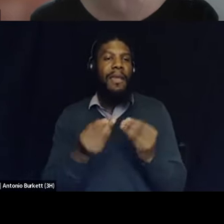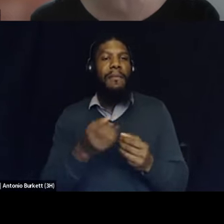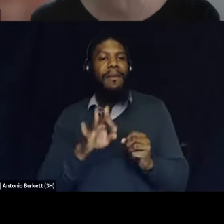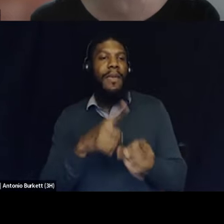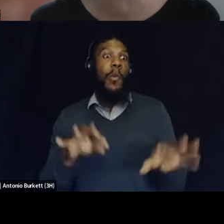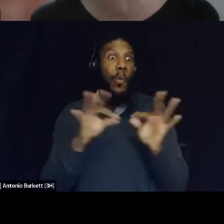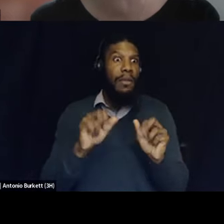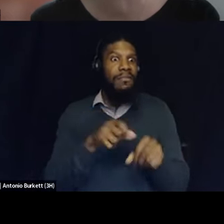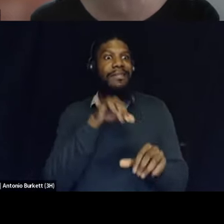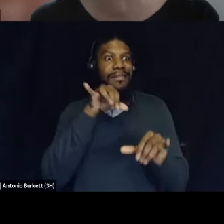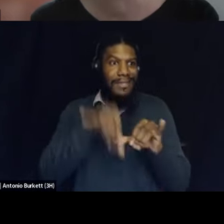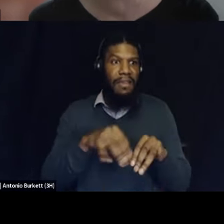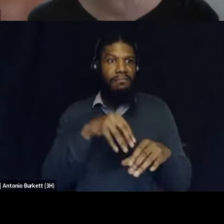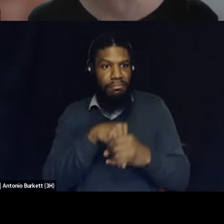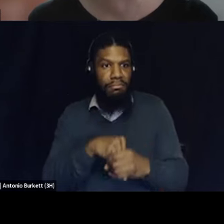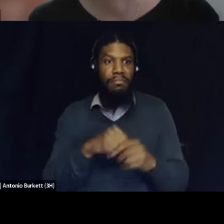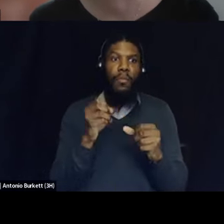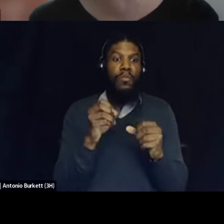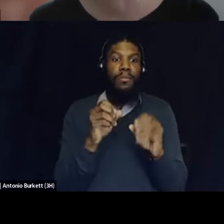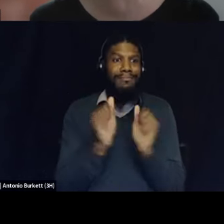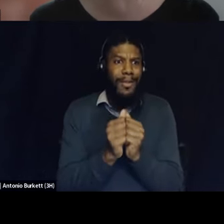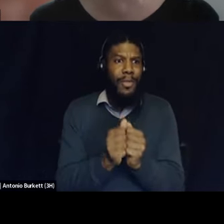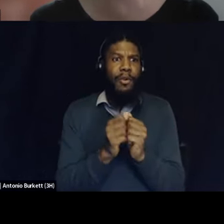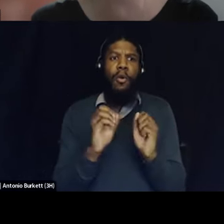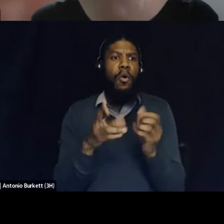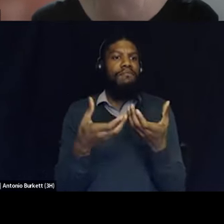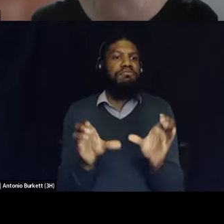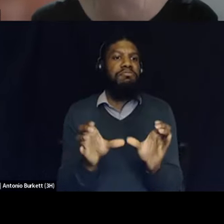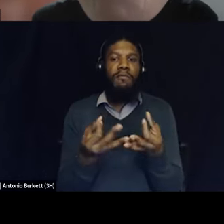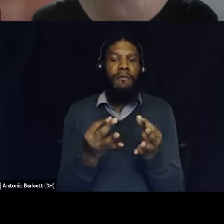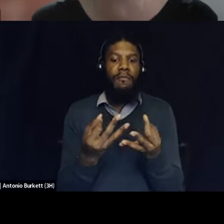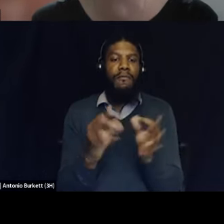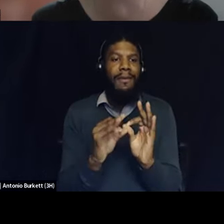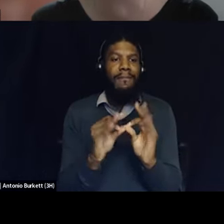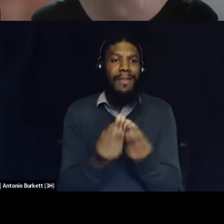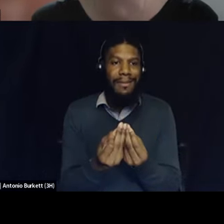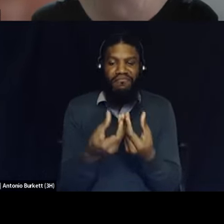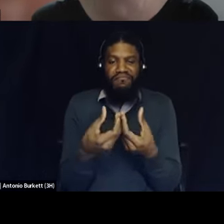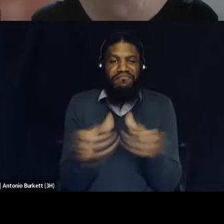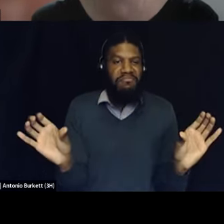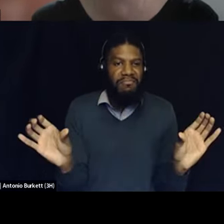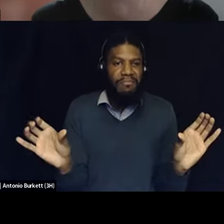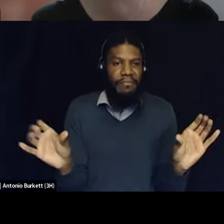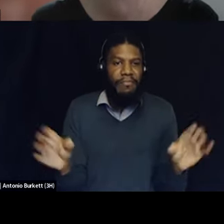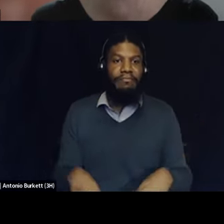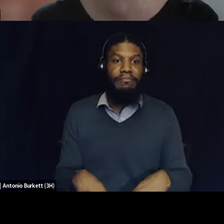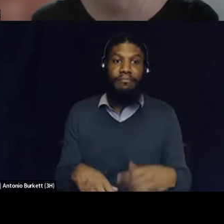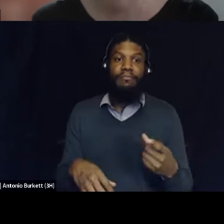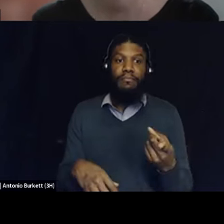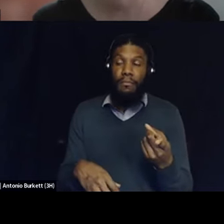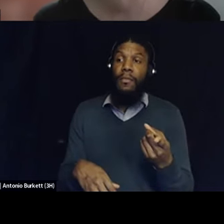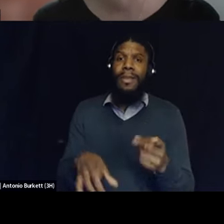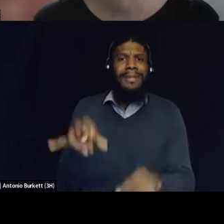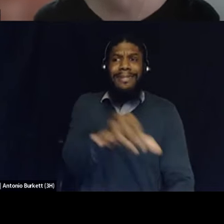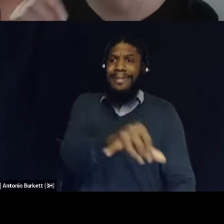or or be able to move together um so i just i want to you know definitely give you the floor the same thing whatever whatever